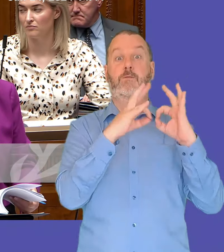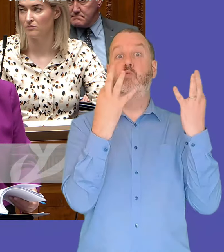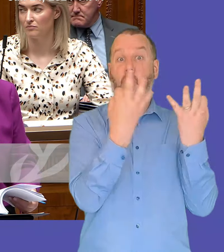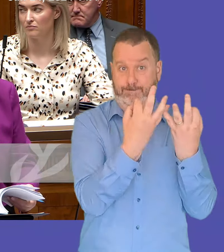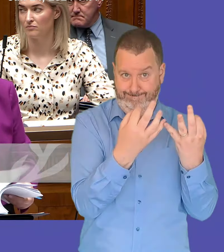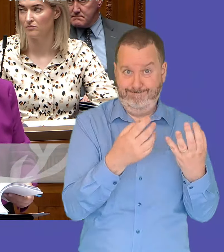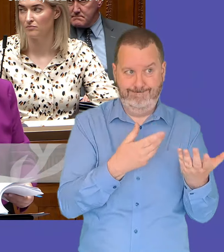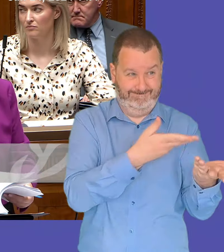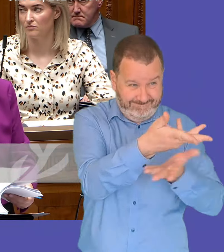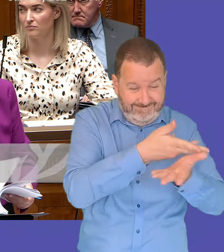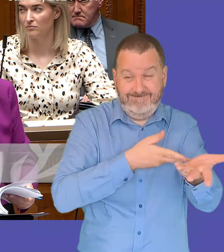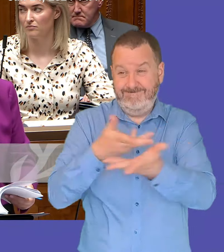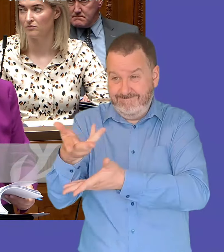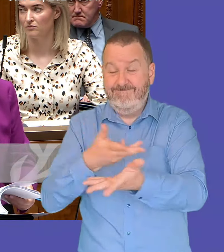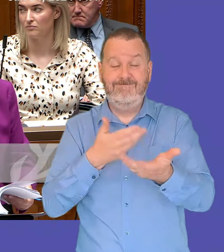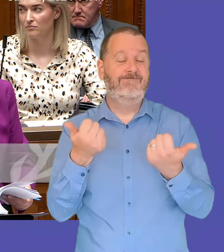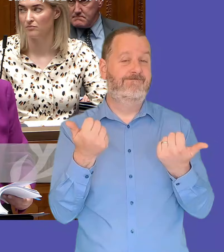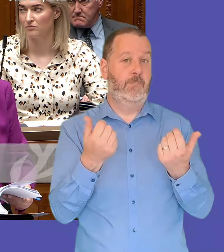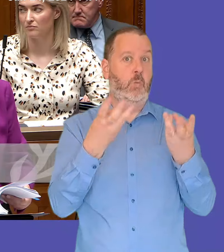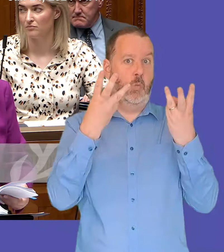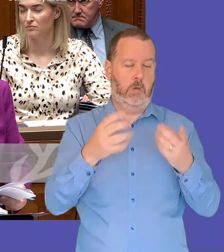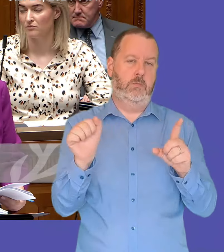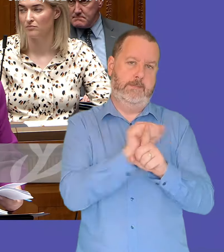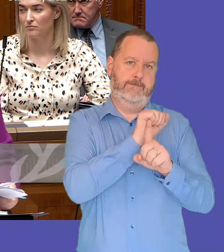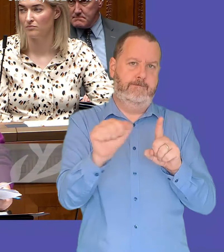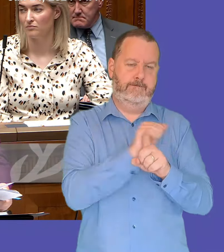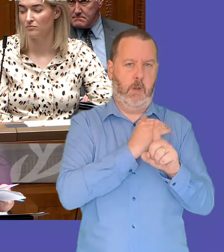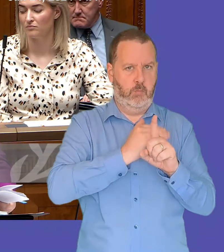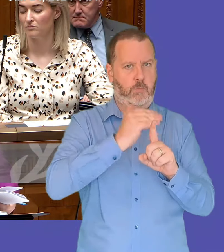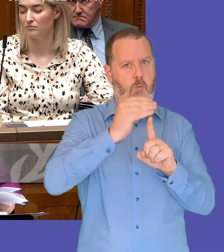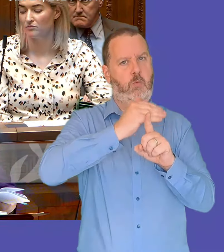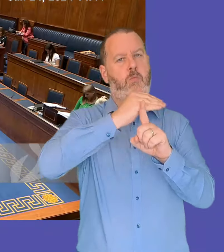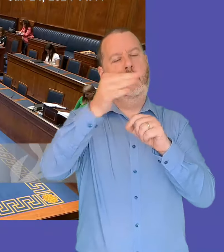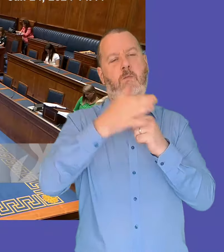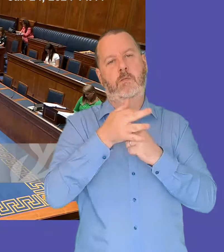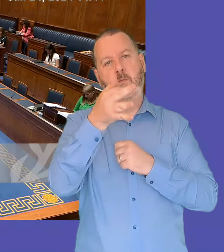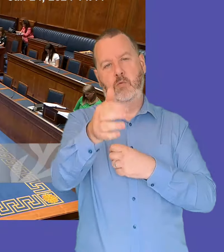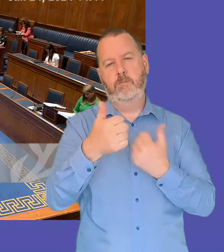continue to make things in an improved situation for victims coming forward